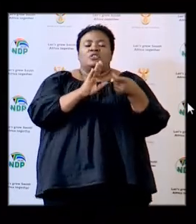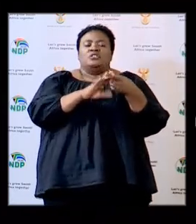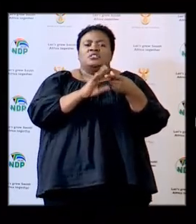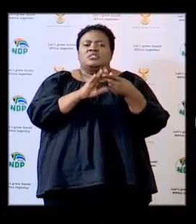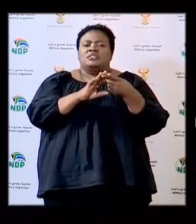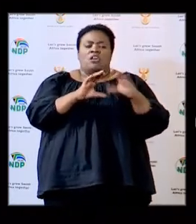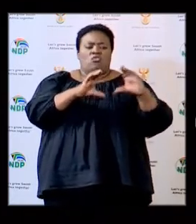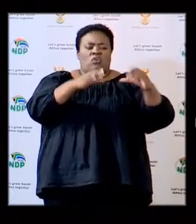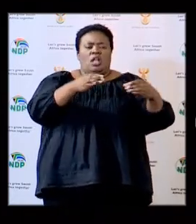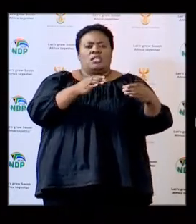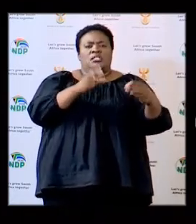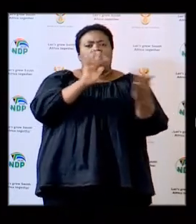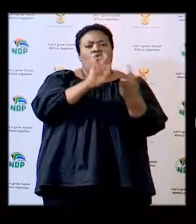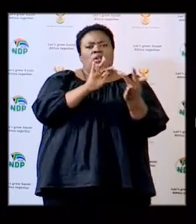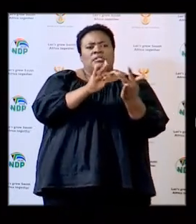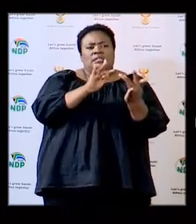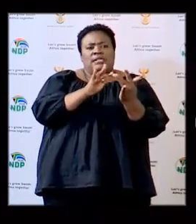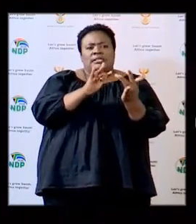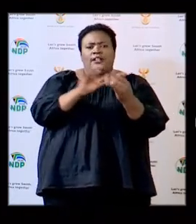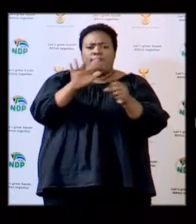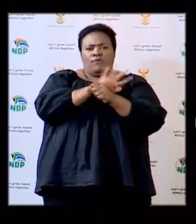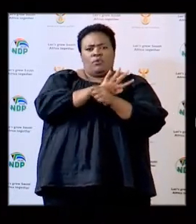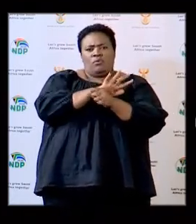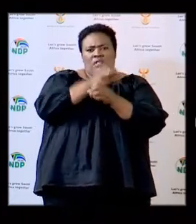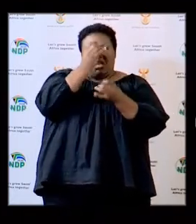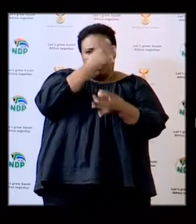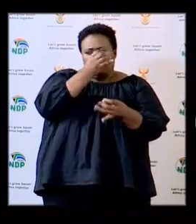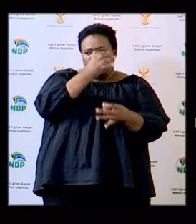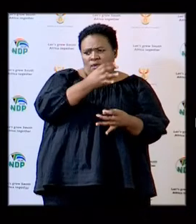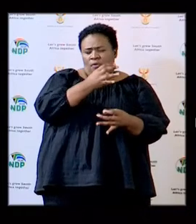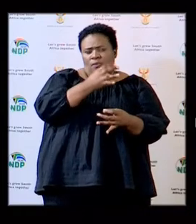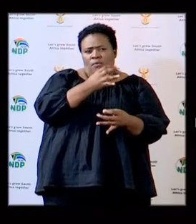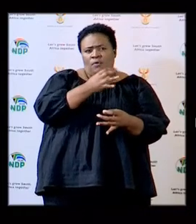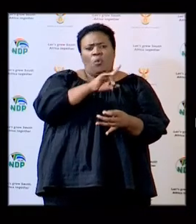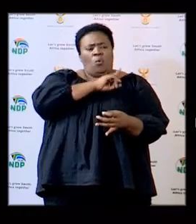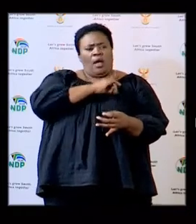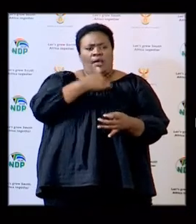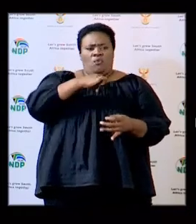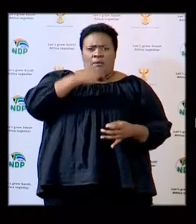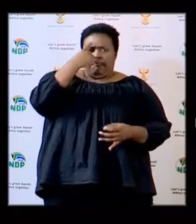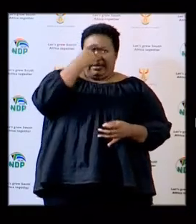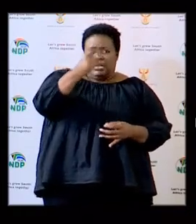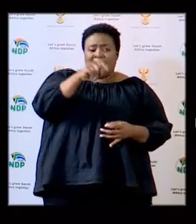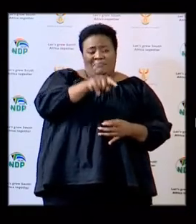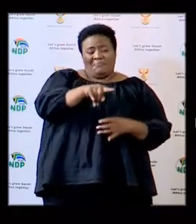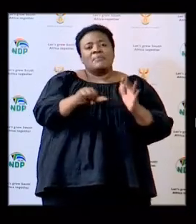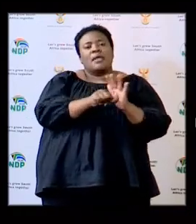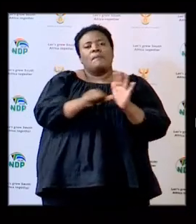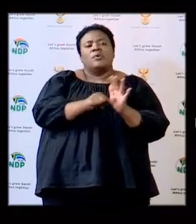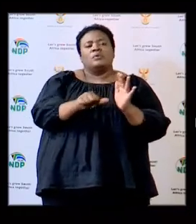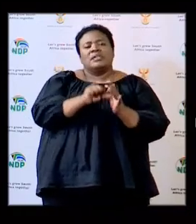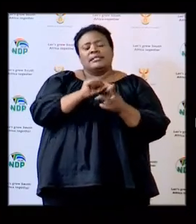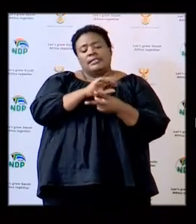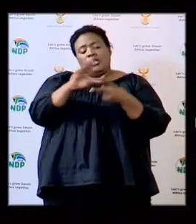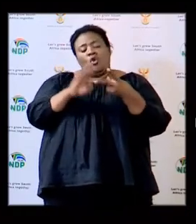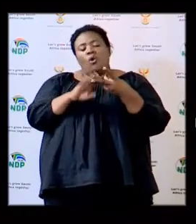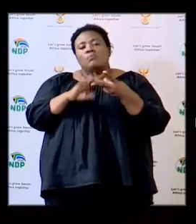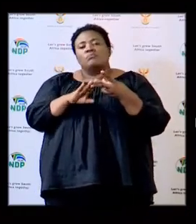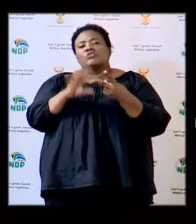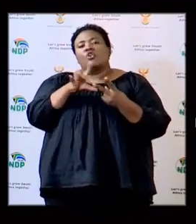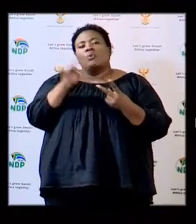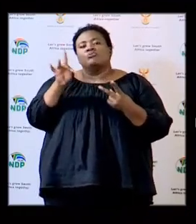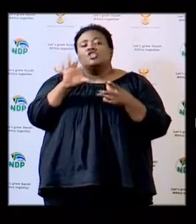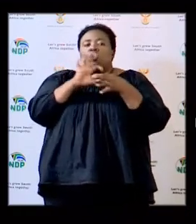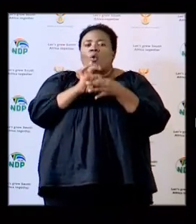contact we've given full details on last contact because it's a very important element the second